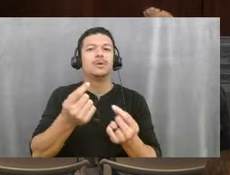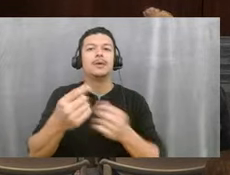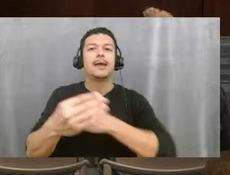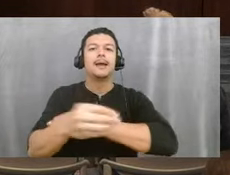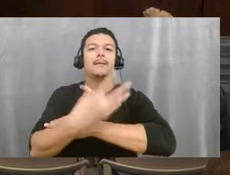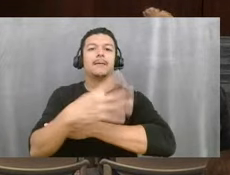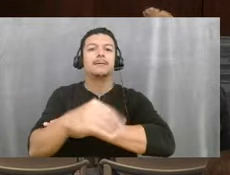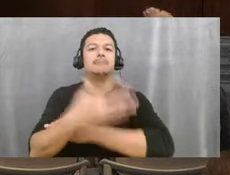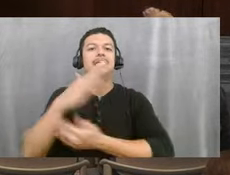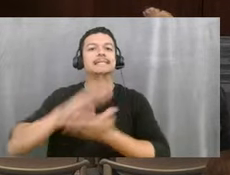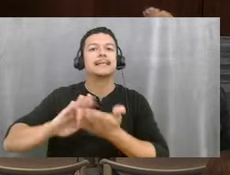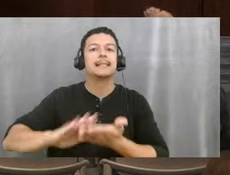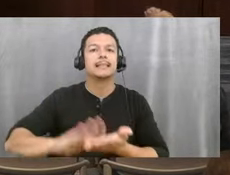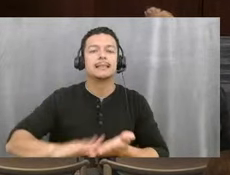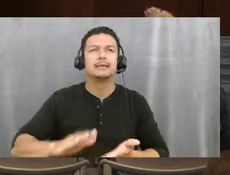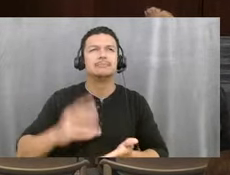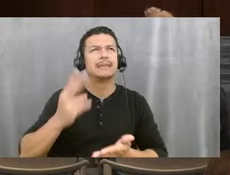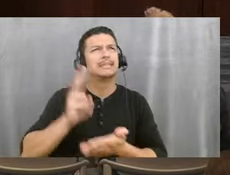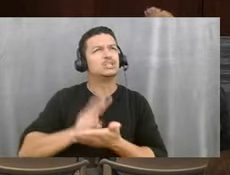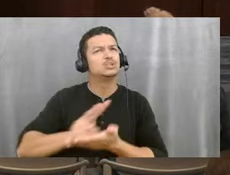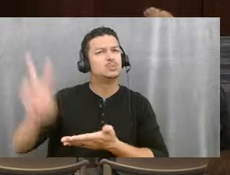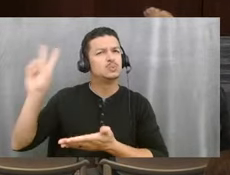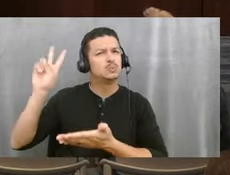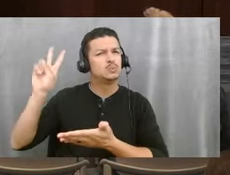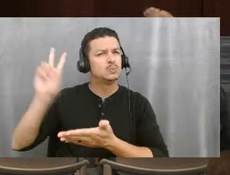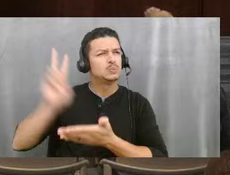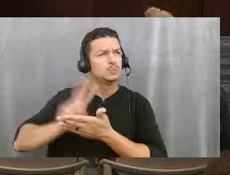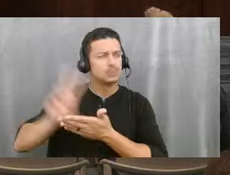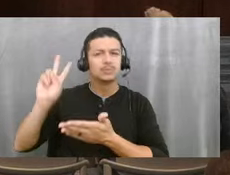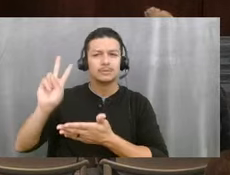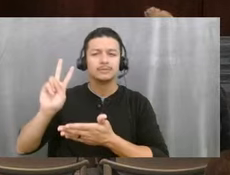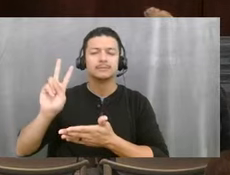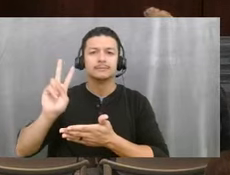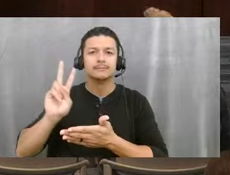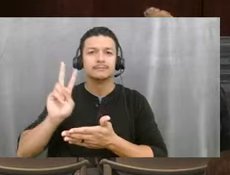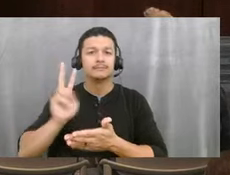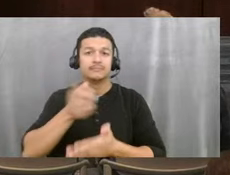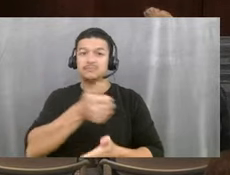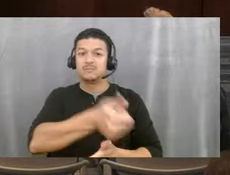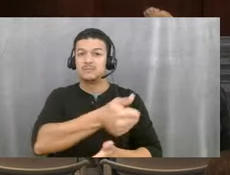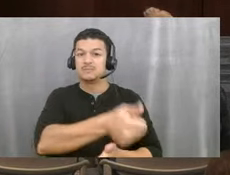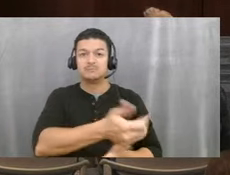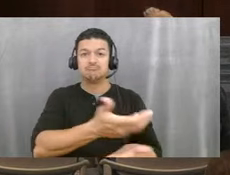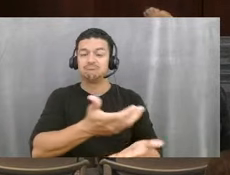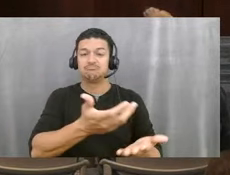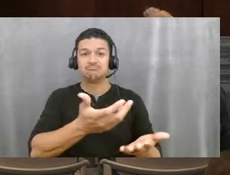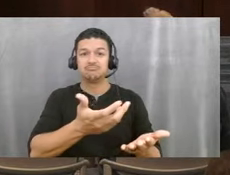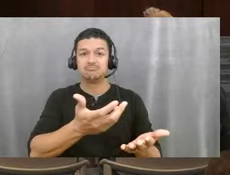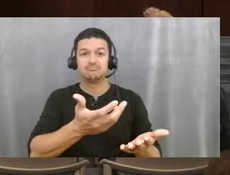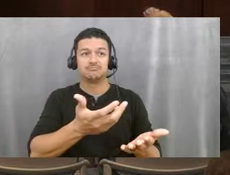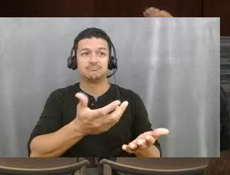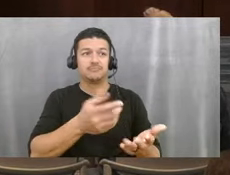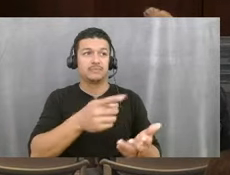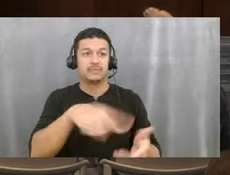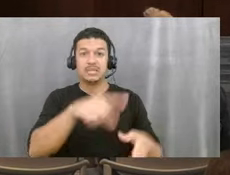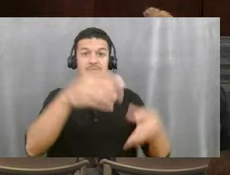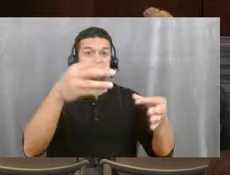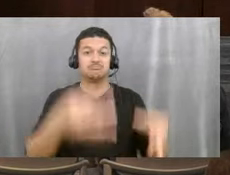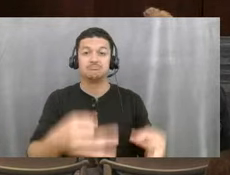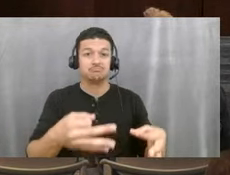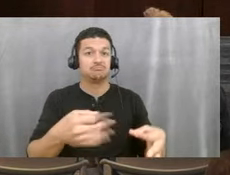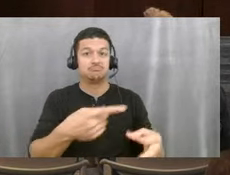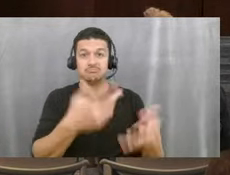two weekends ago, on their own, you know, by their own choice and by their own